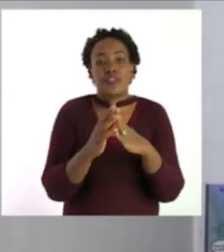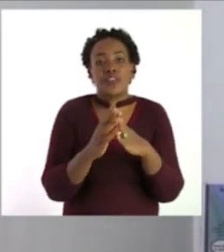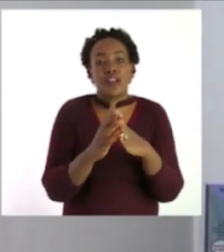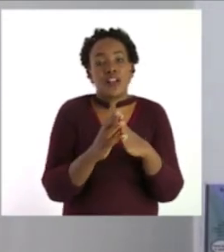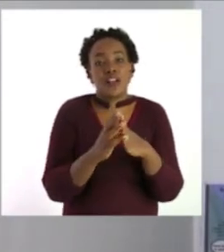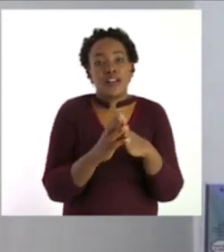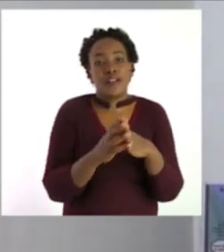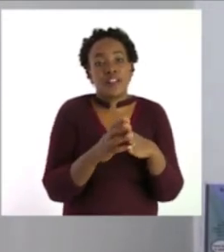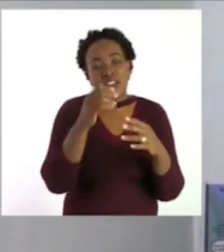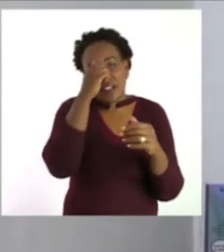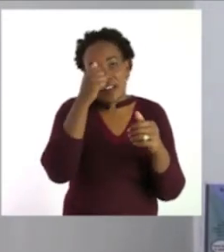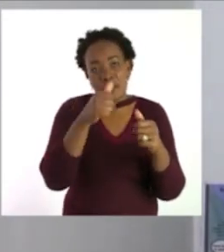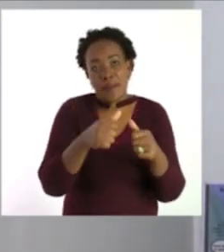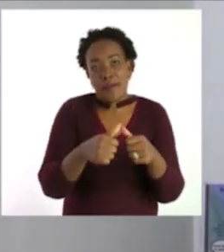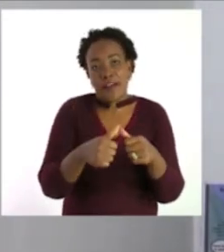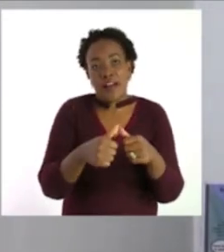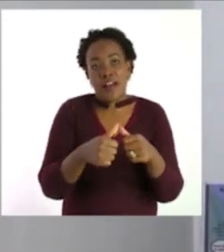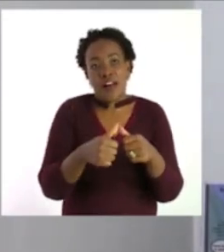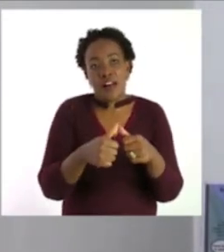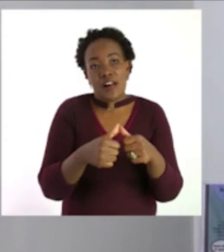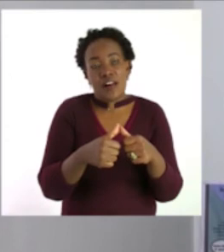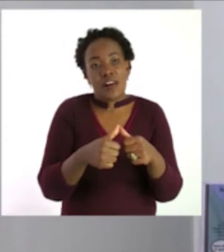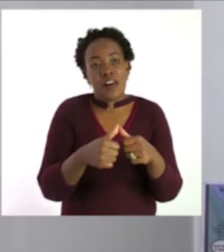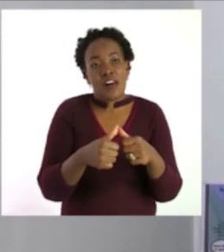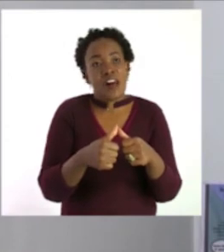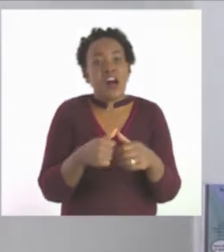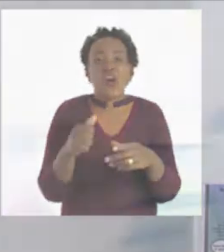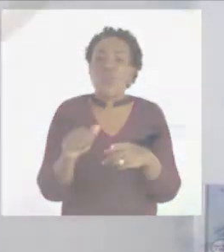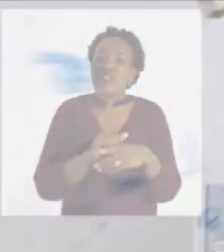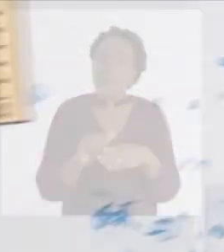3s. Remember to keep on revising.